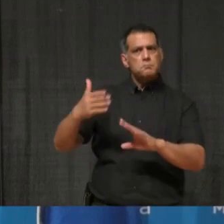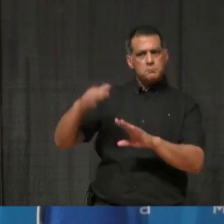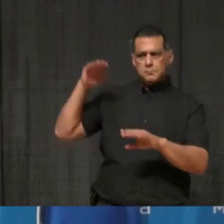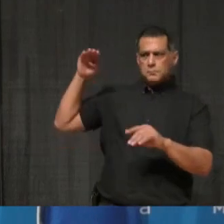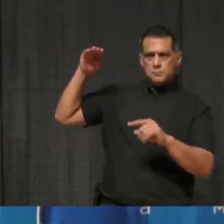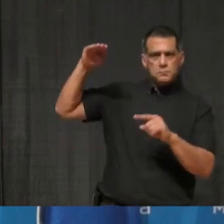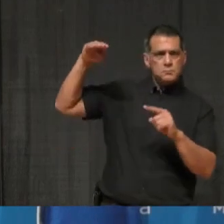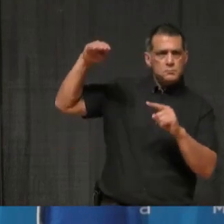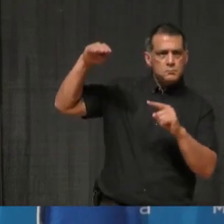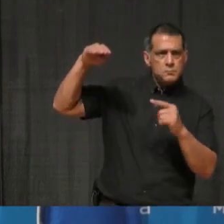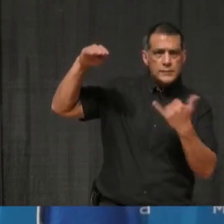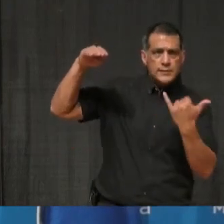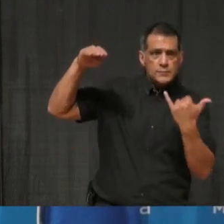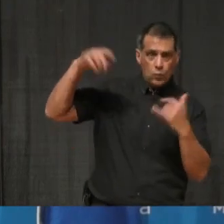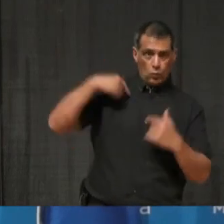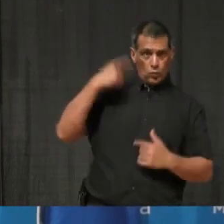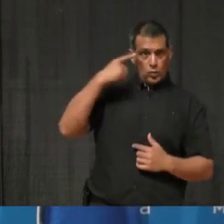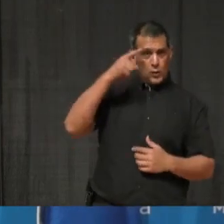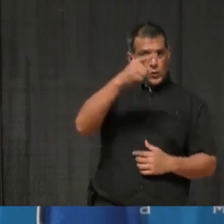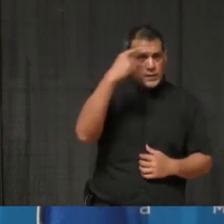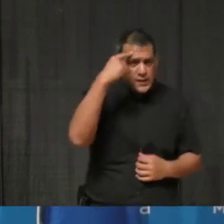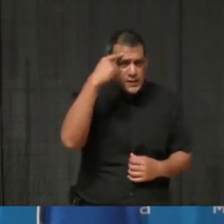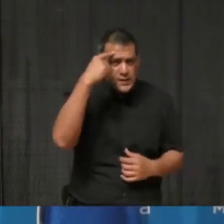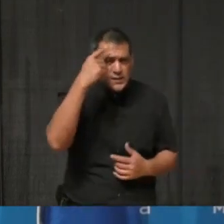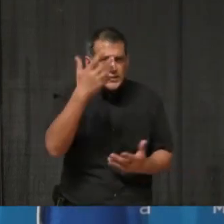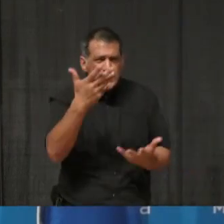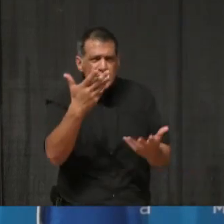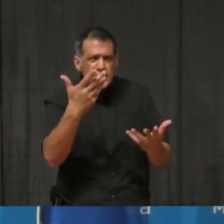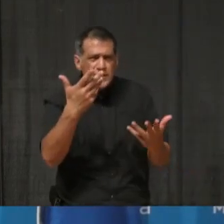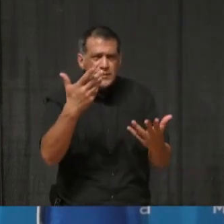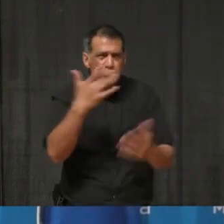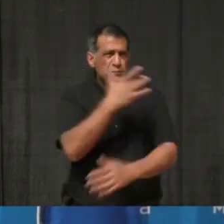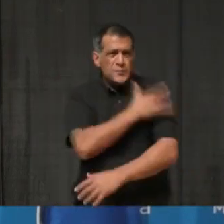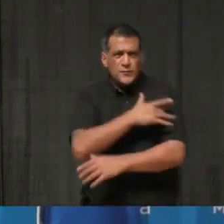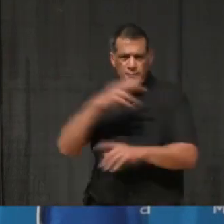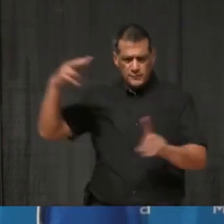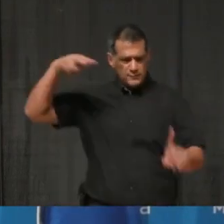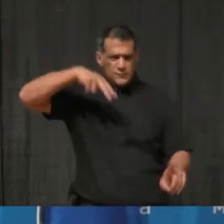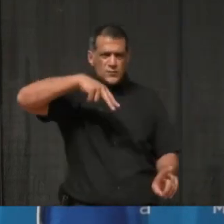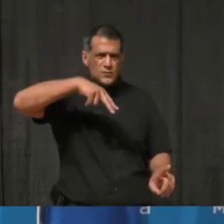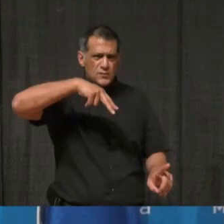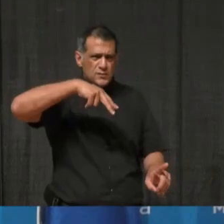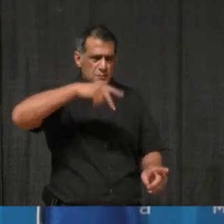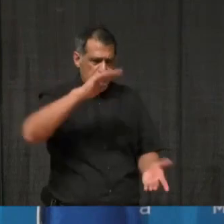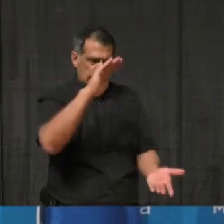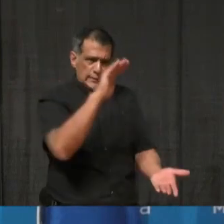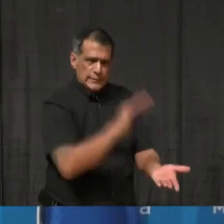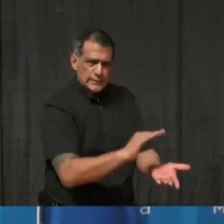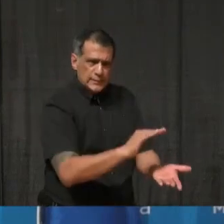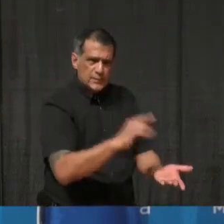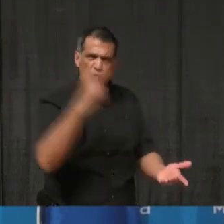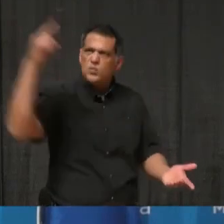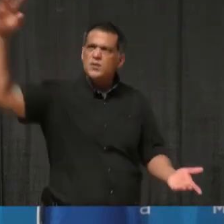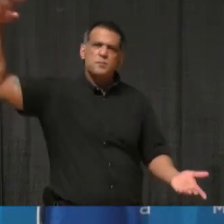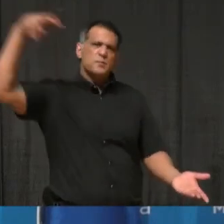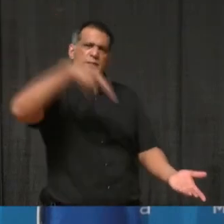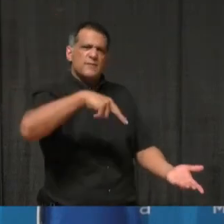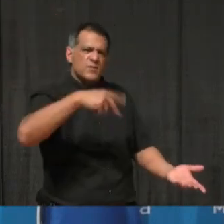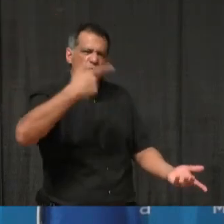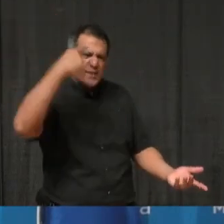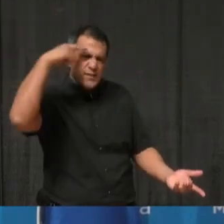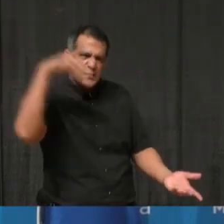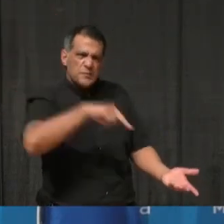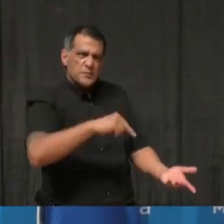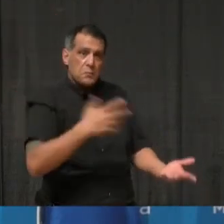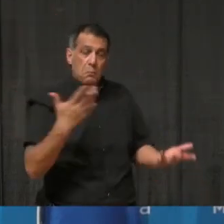what do you think the reception of this will be with the province? And B, what, is this, are you concerned all over the timing of this? If the city seems